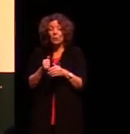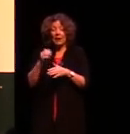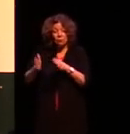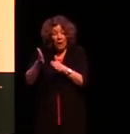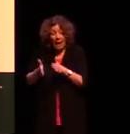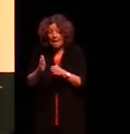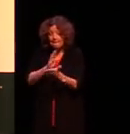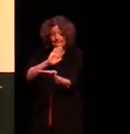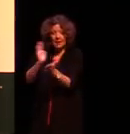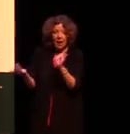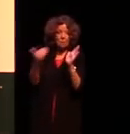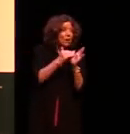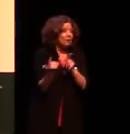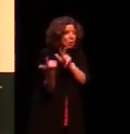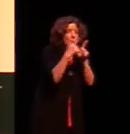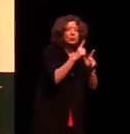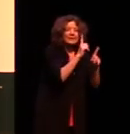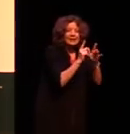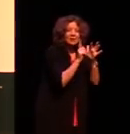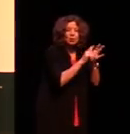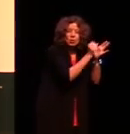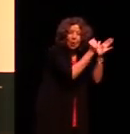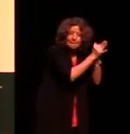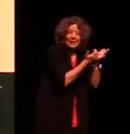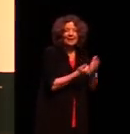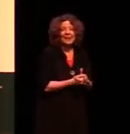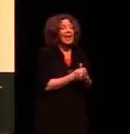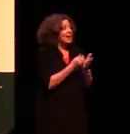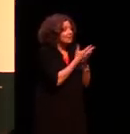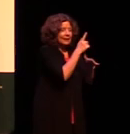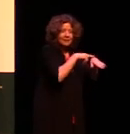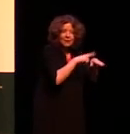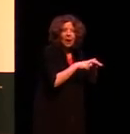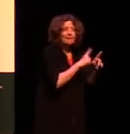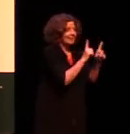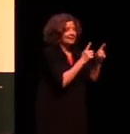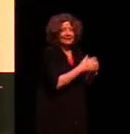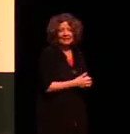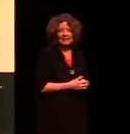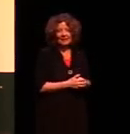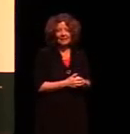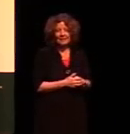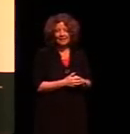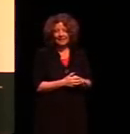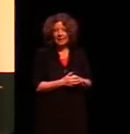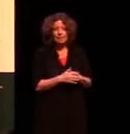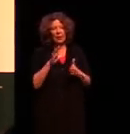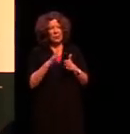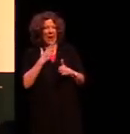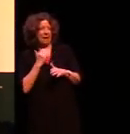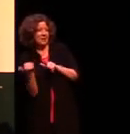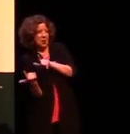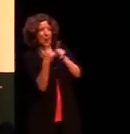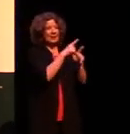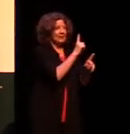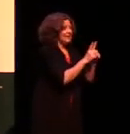trams and go into the city to our shop and spend time in the city. Of we used to love going into the city and